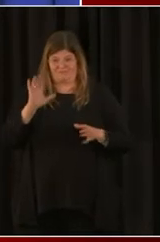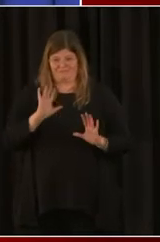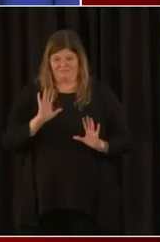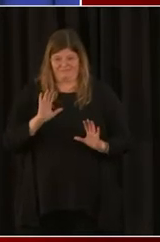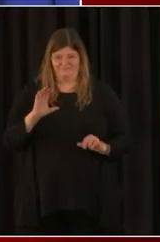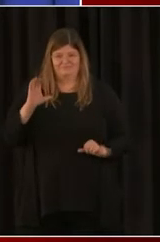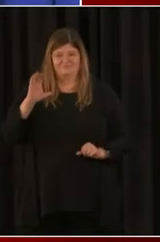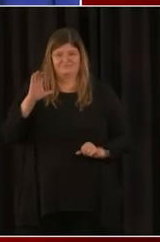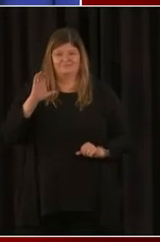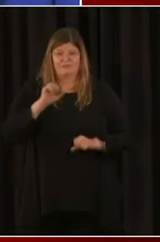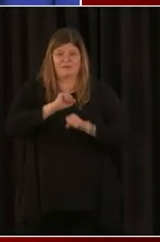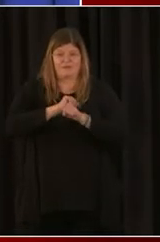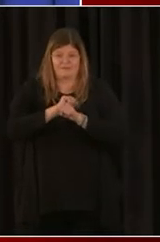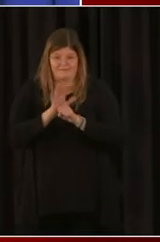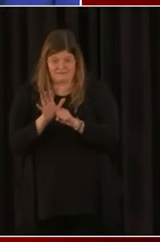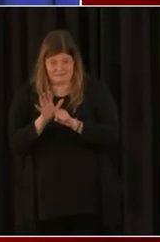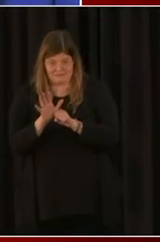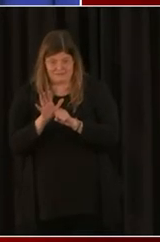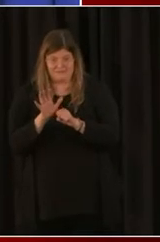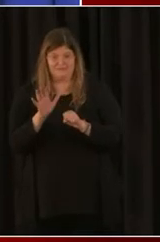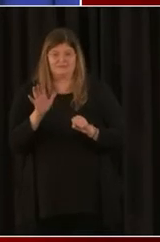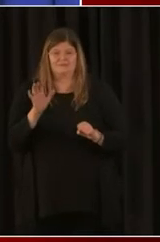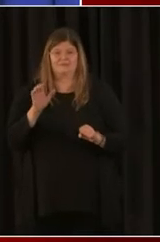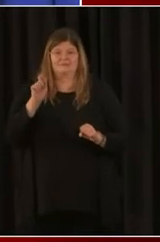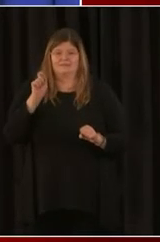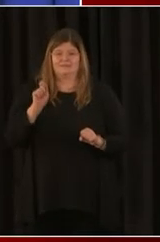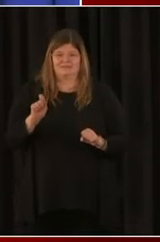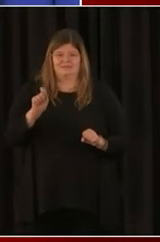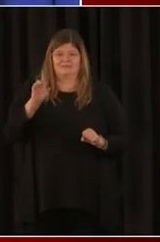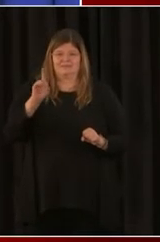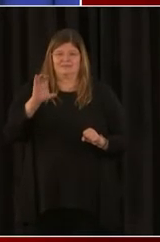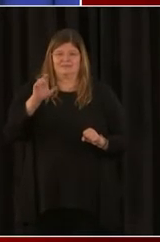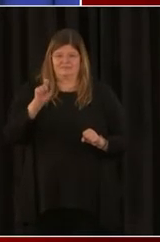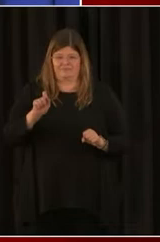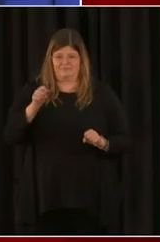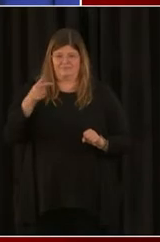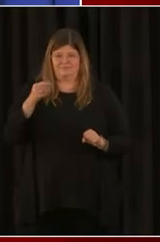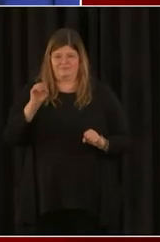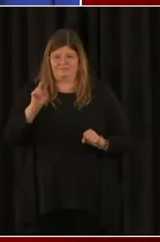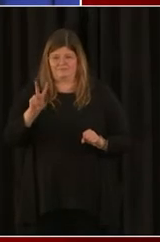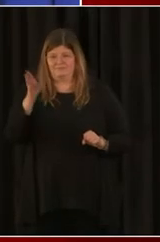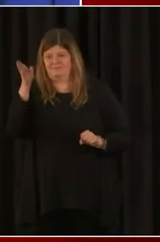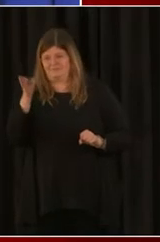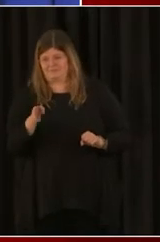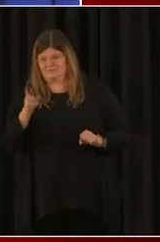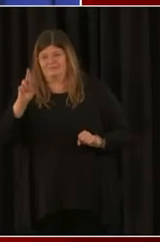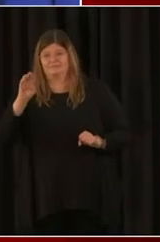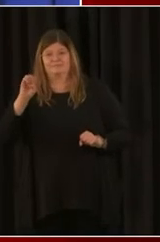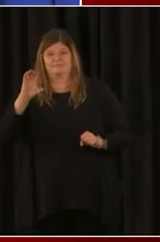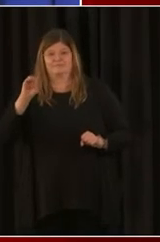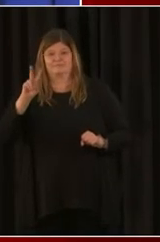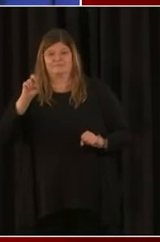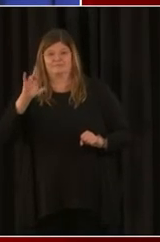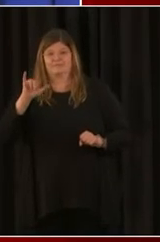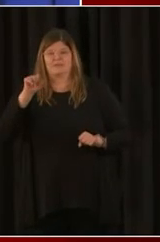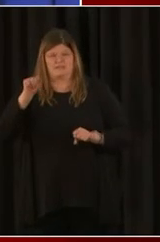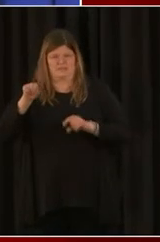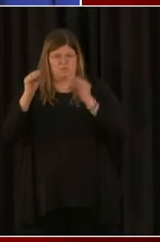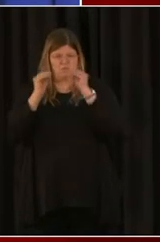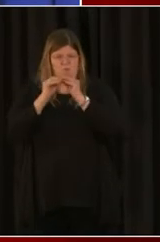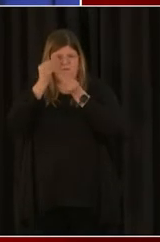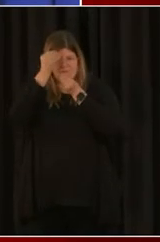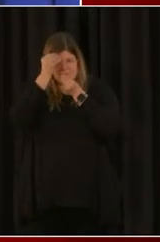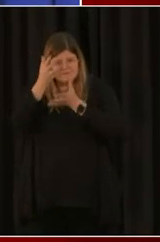.gov slash recovery page in order to find more information about that. And so I'll go to another caller